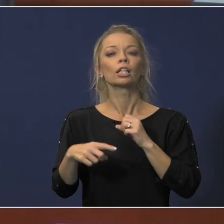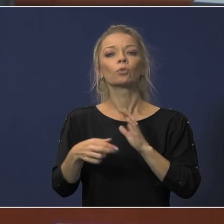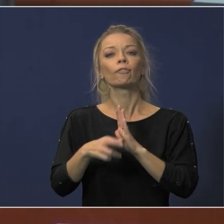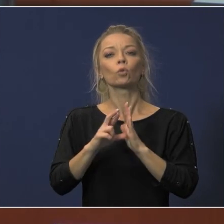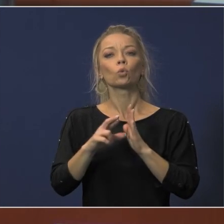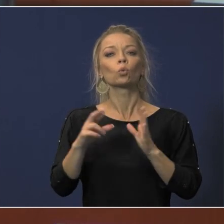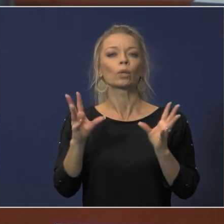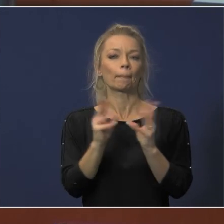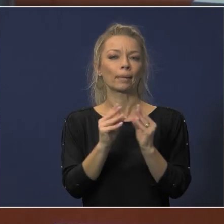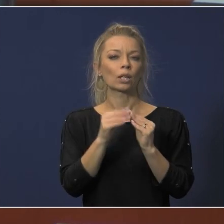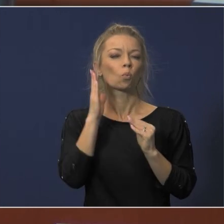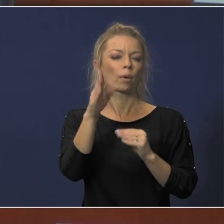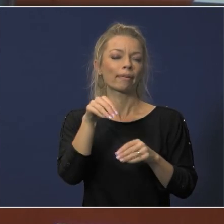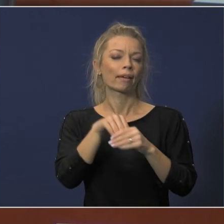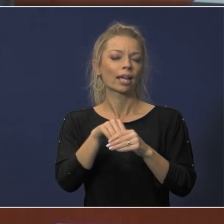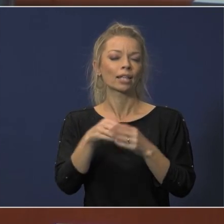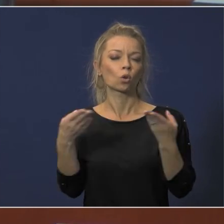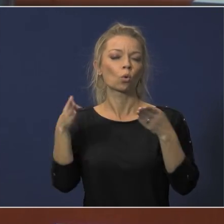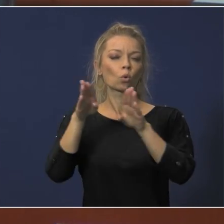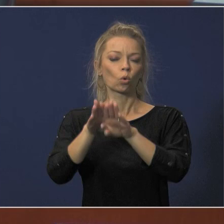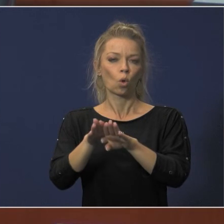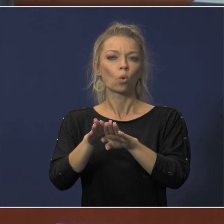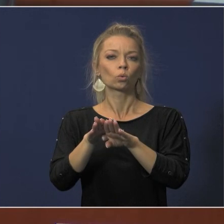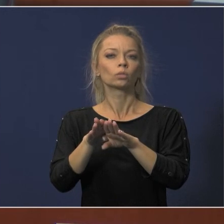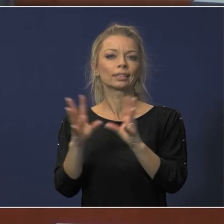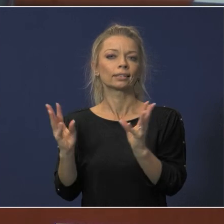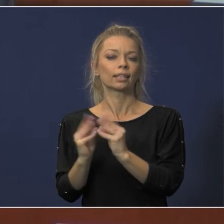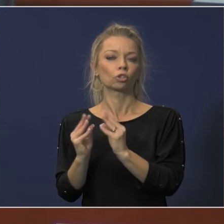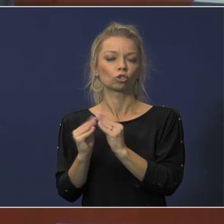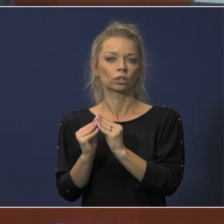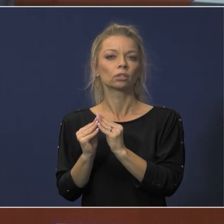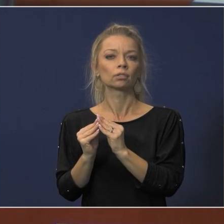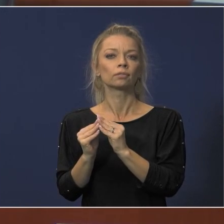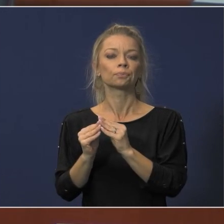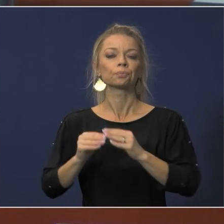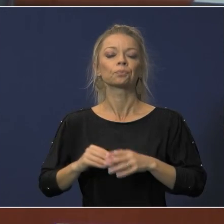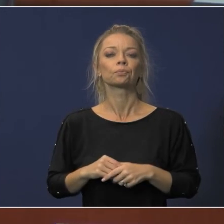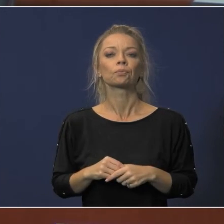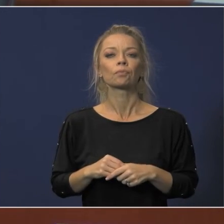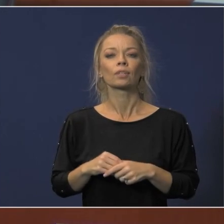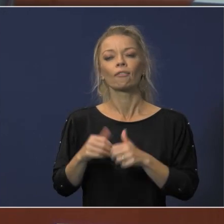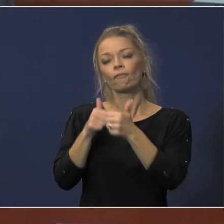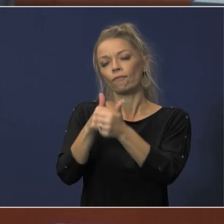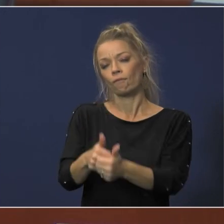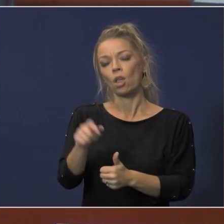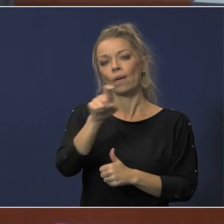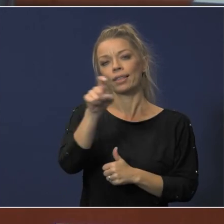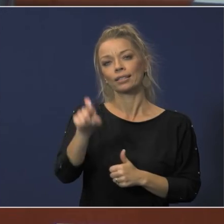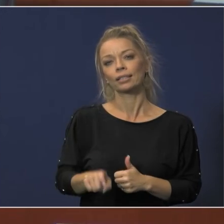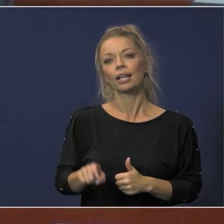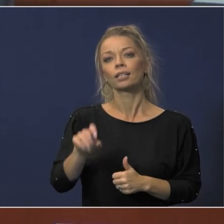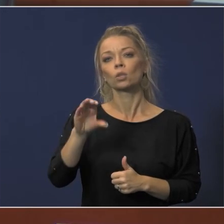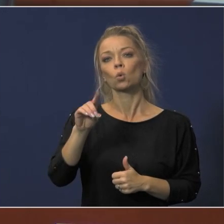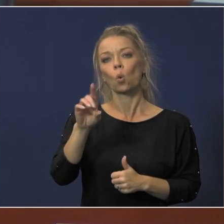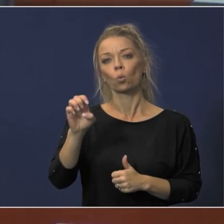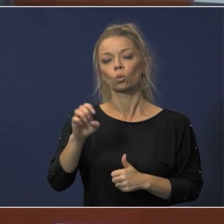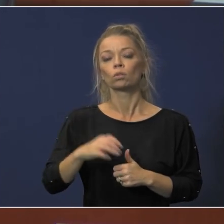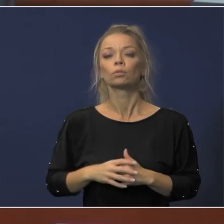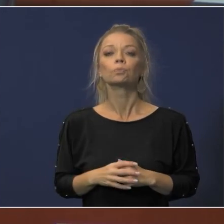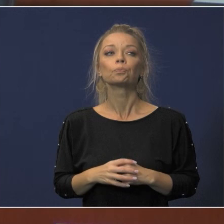session this evening pursuant to section five five one point zero seven one and five five one point zero eight two